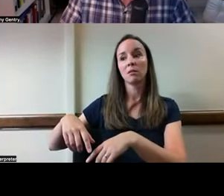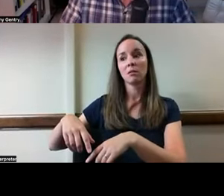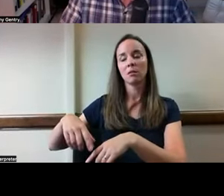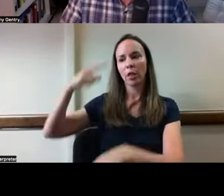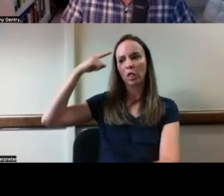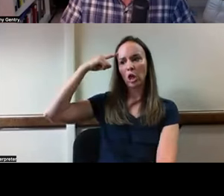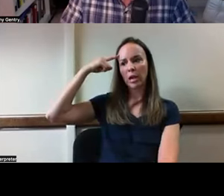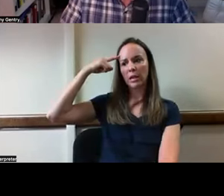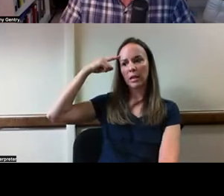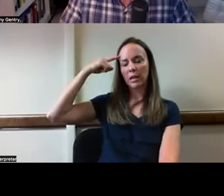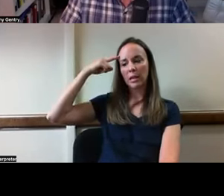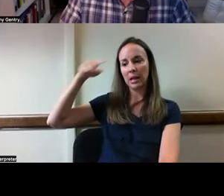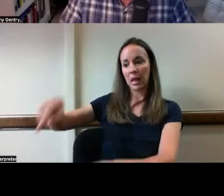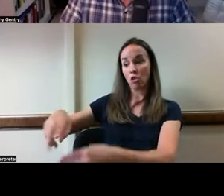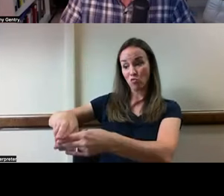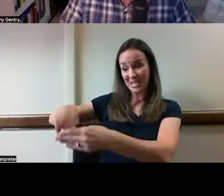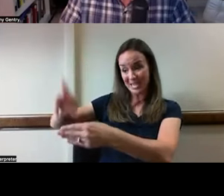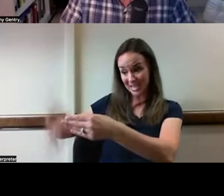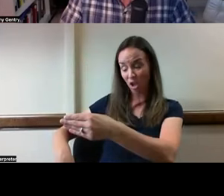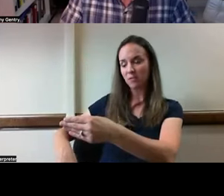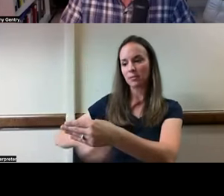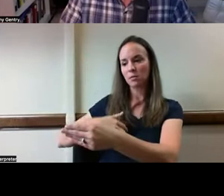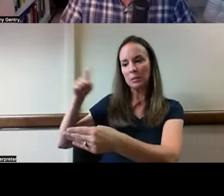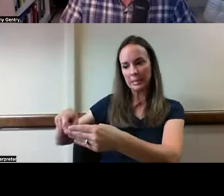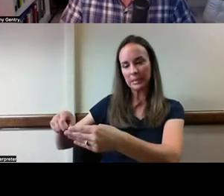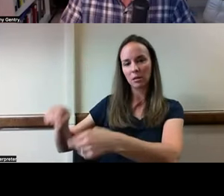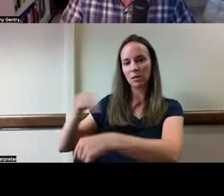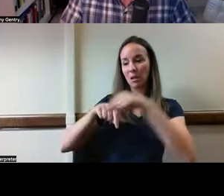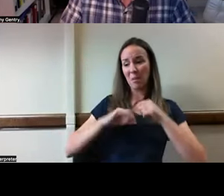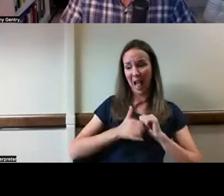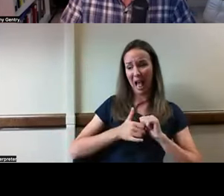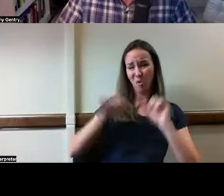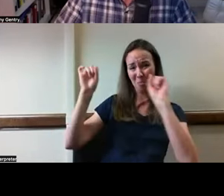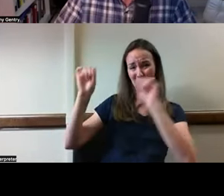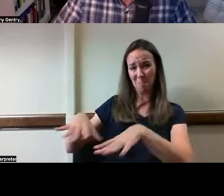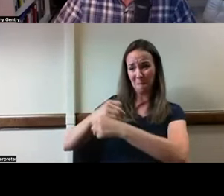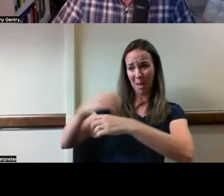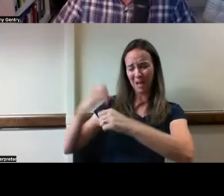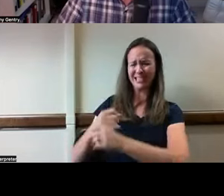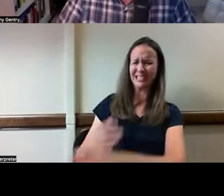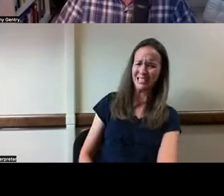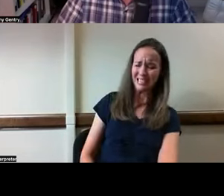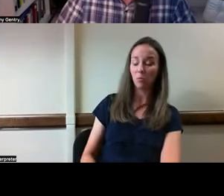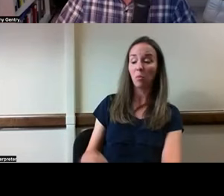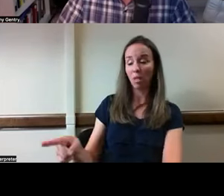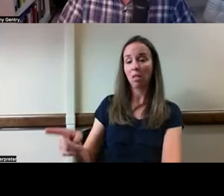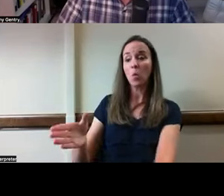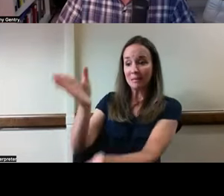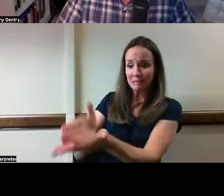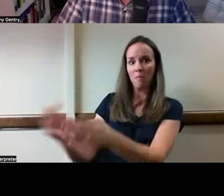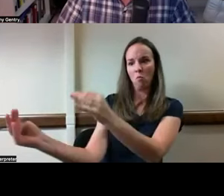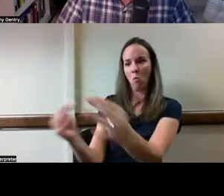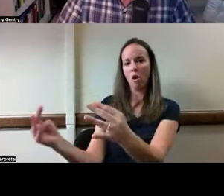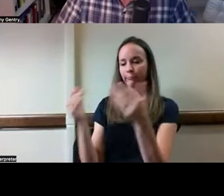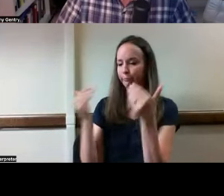the means teleological model in making that decision. His argument being, this will end the war, let's do it.